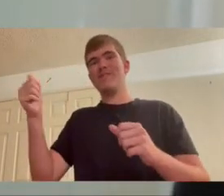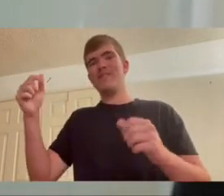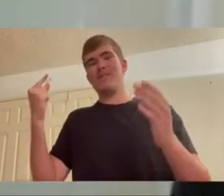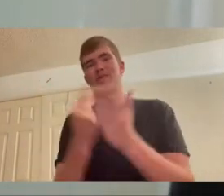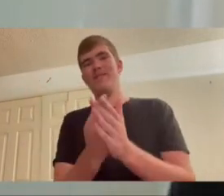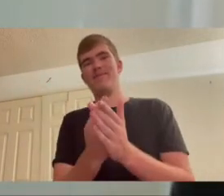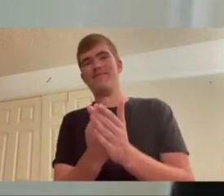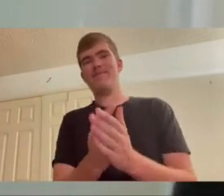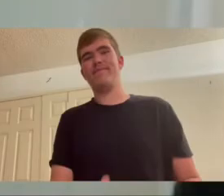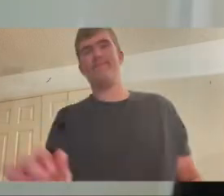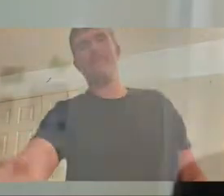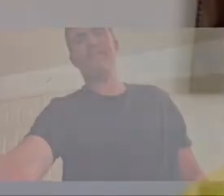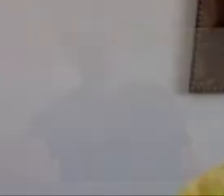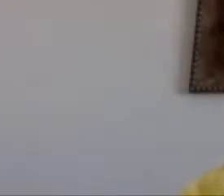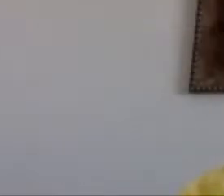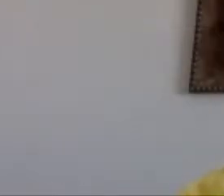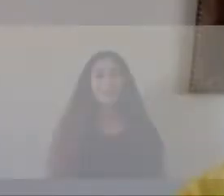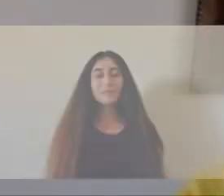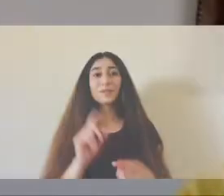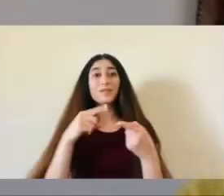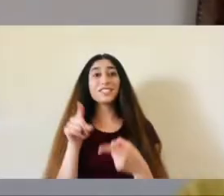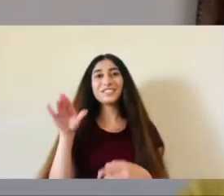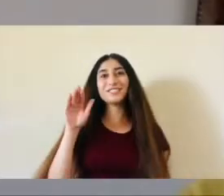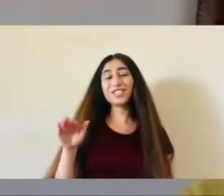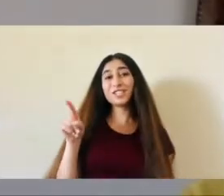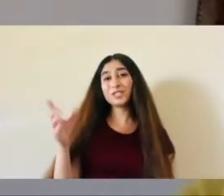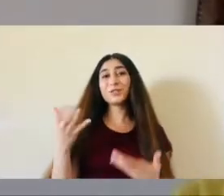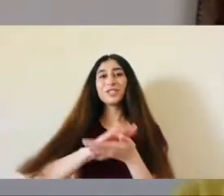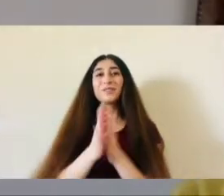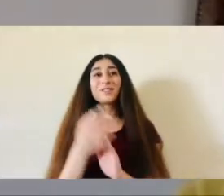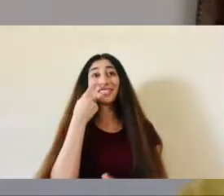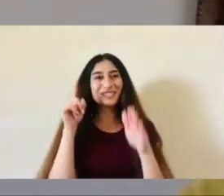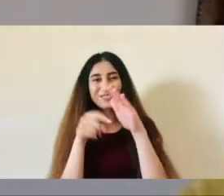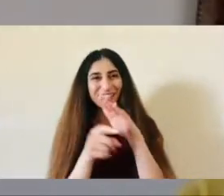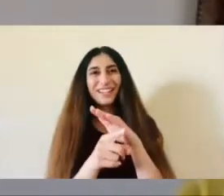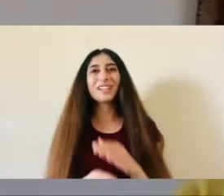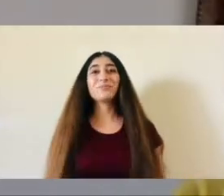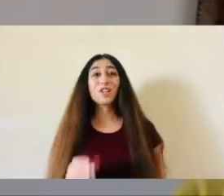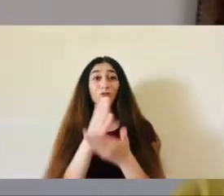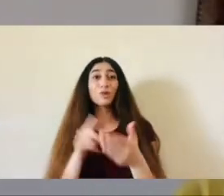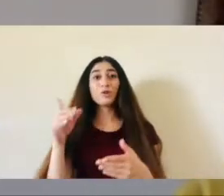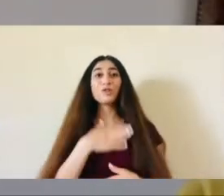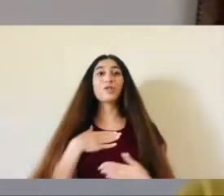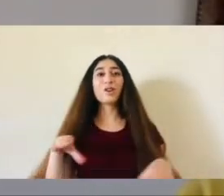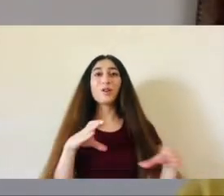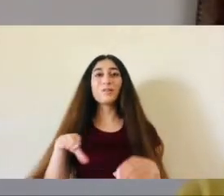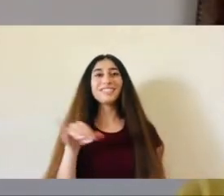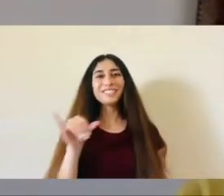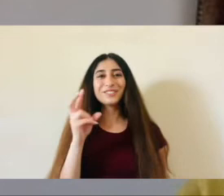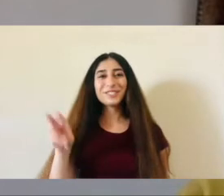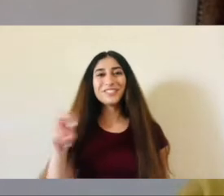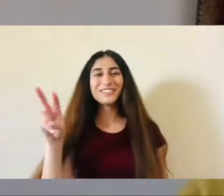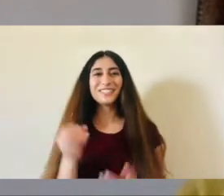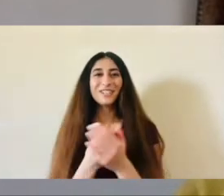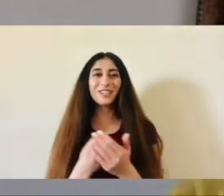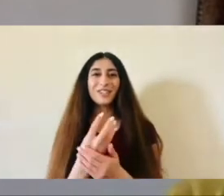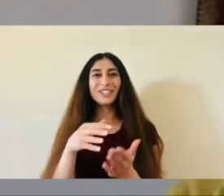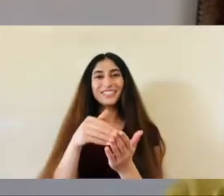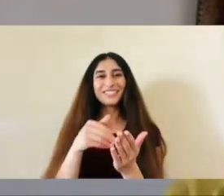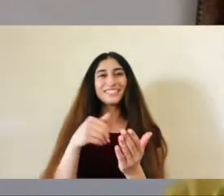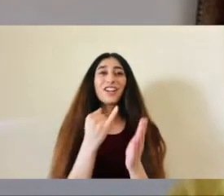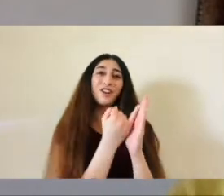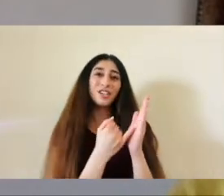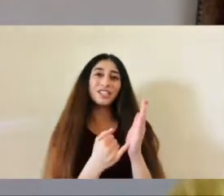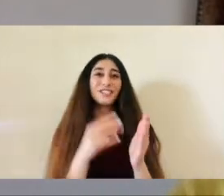in 10th grade when she was younger she wanted to be a spy some of her hobbies include traveling gardening art and reading mysteries and